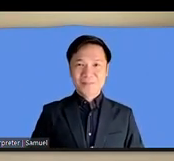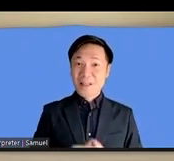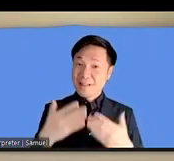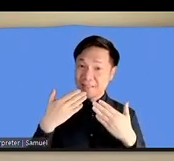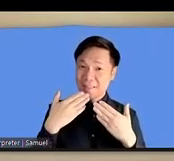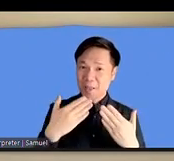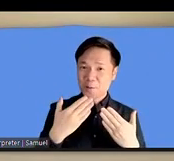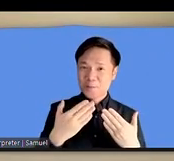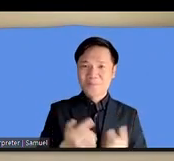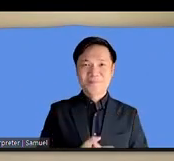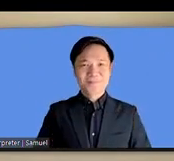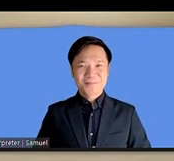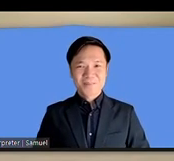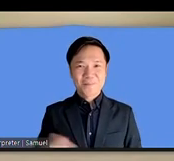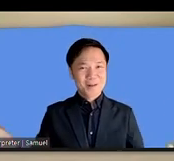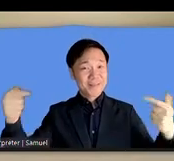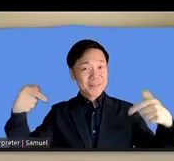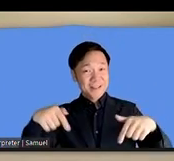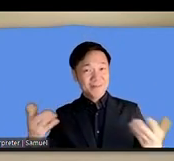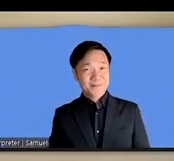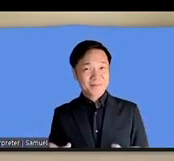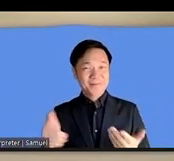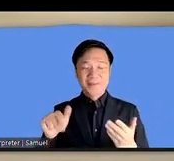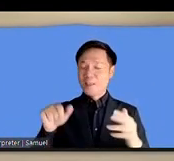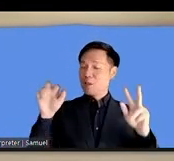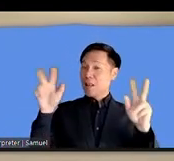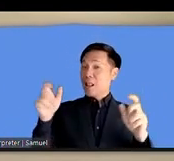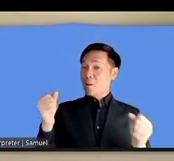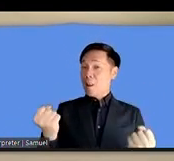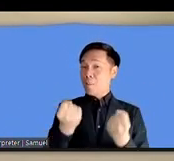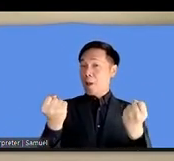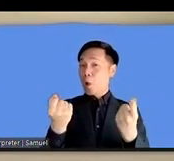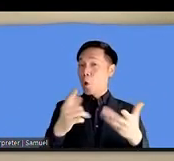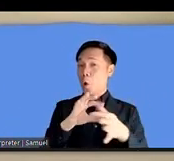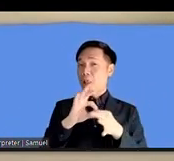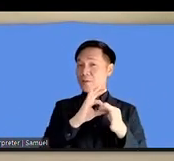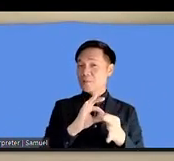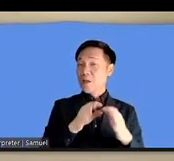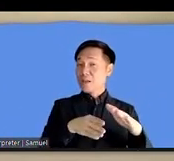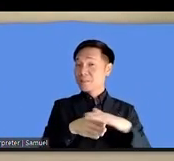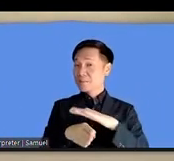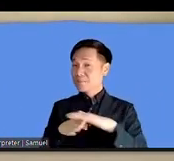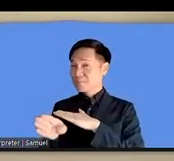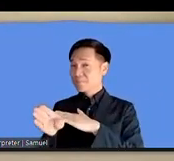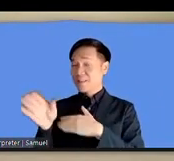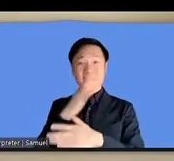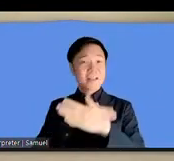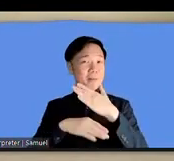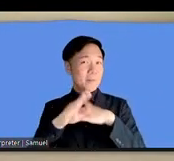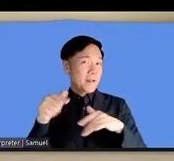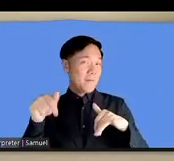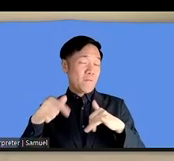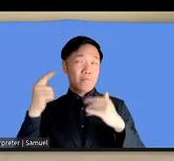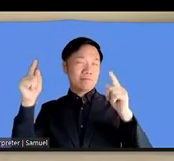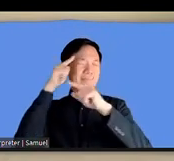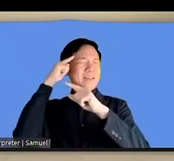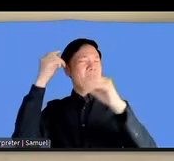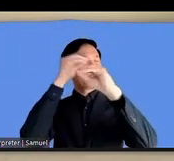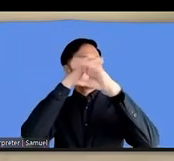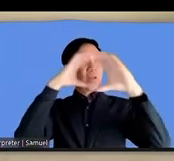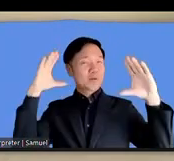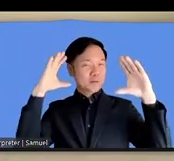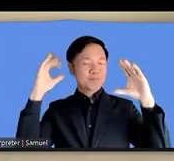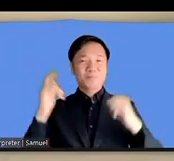for joining the dynamic coalition on accessibility and disabilities session featuring re